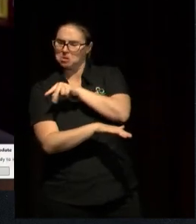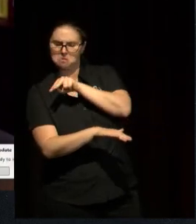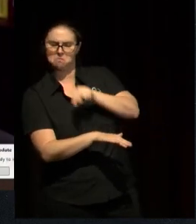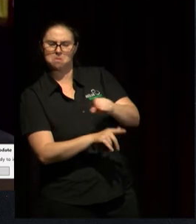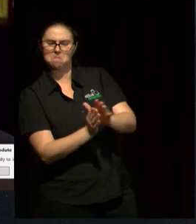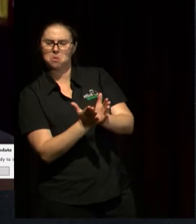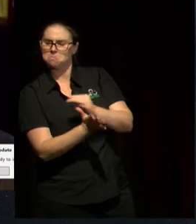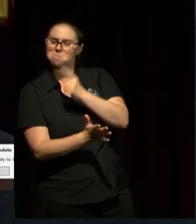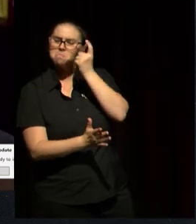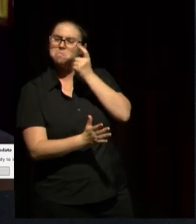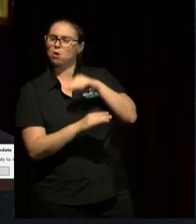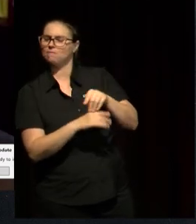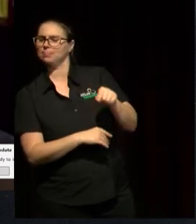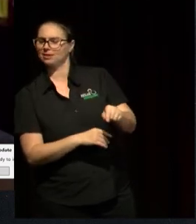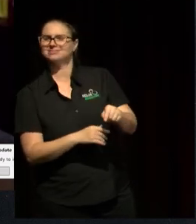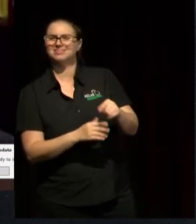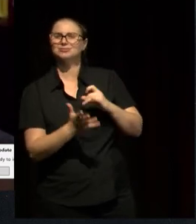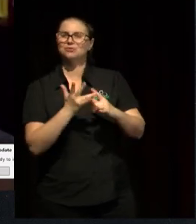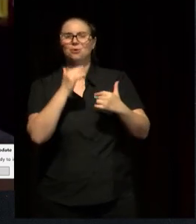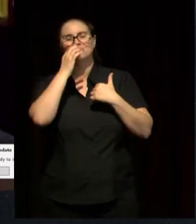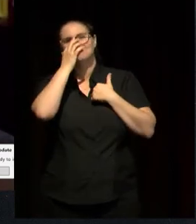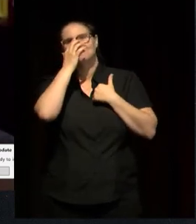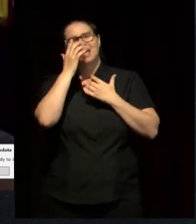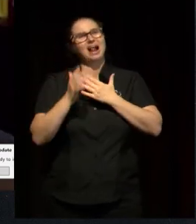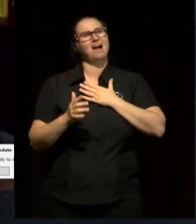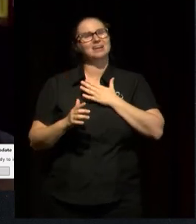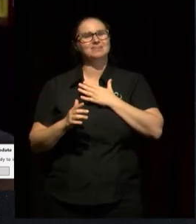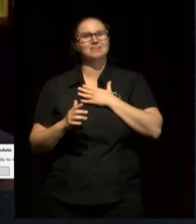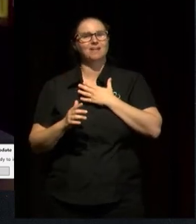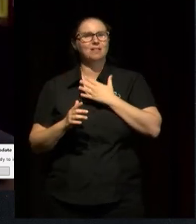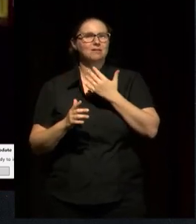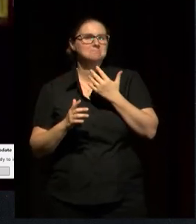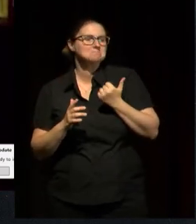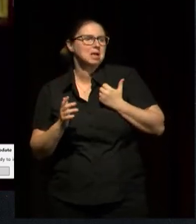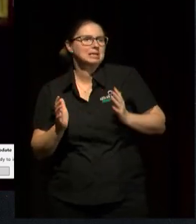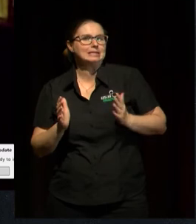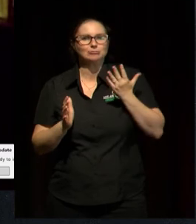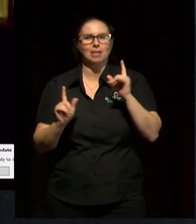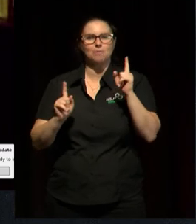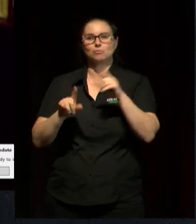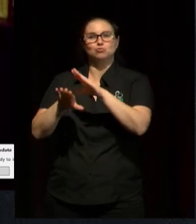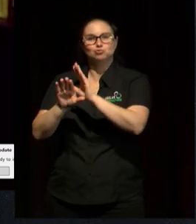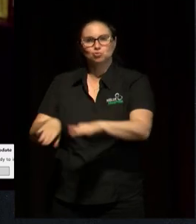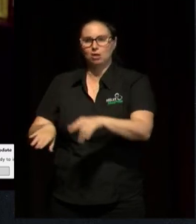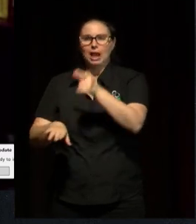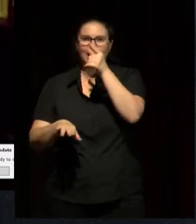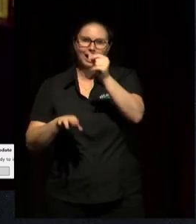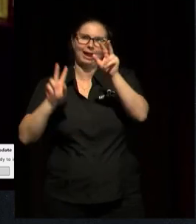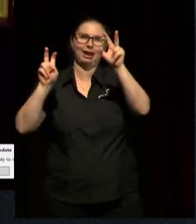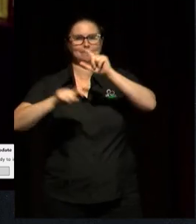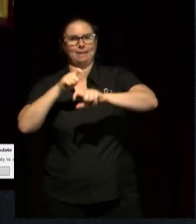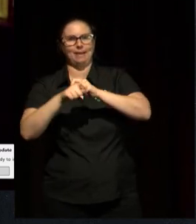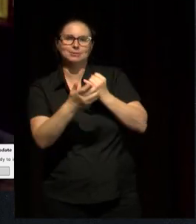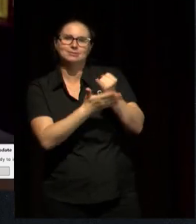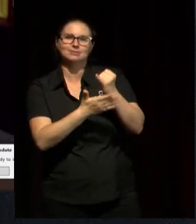that. So the notion of children as critics is kind of my latest interest. And it's something I'm really excited about. So lots of